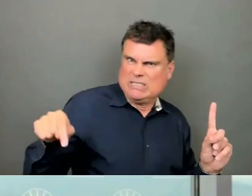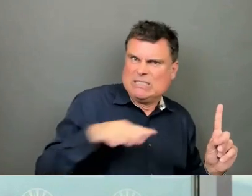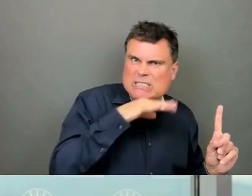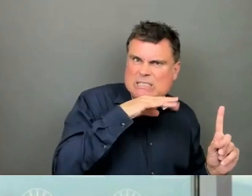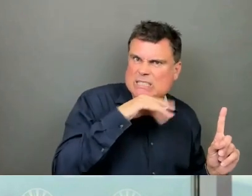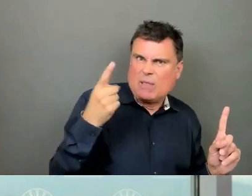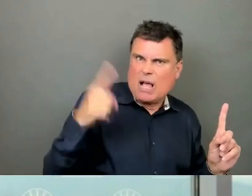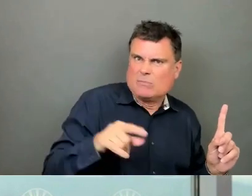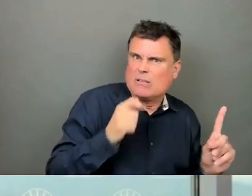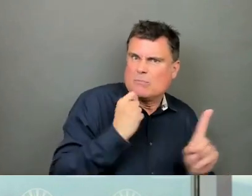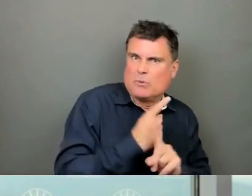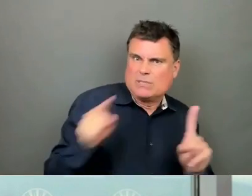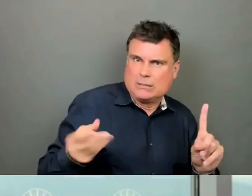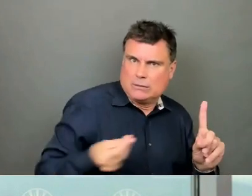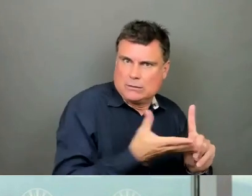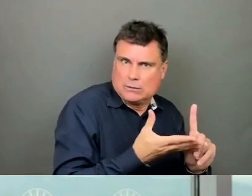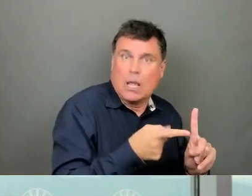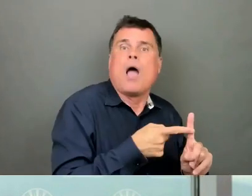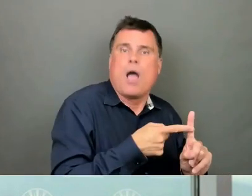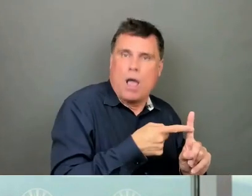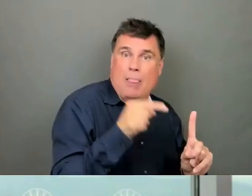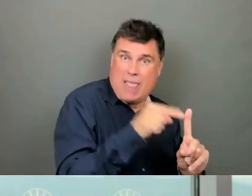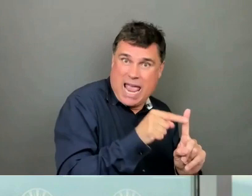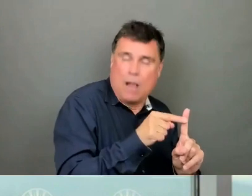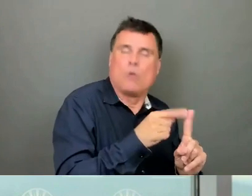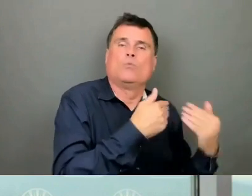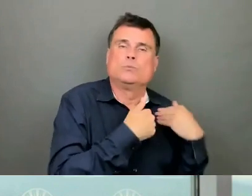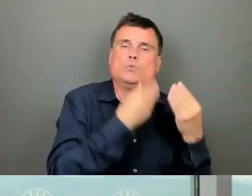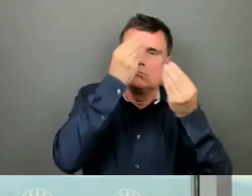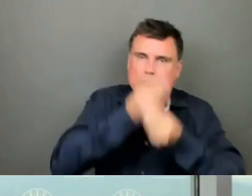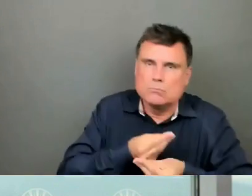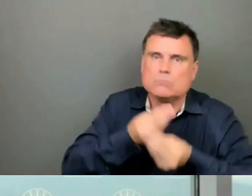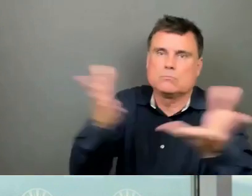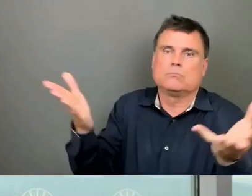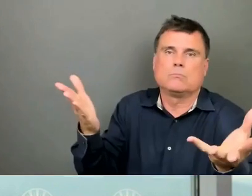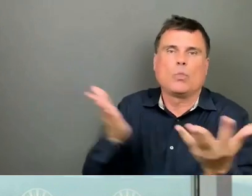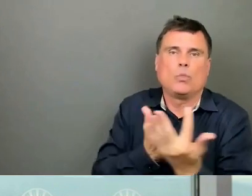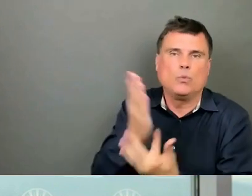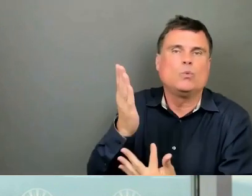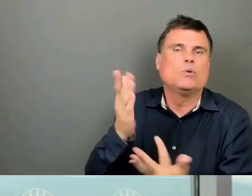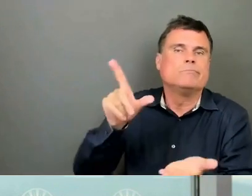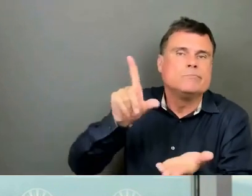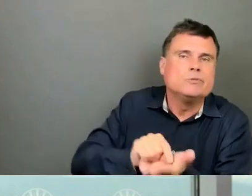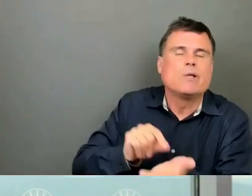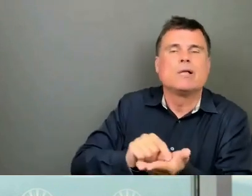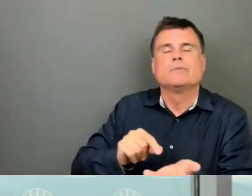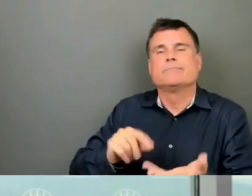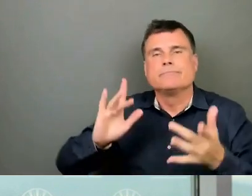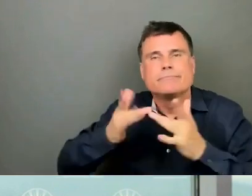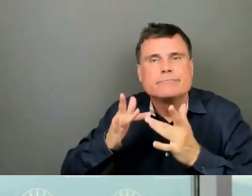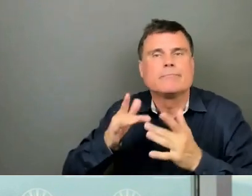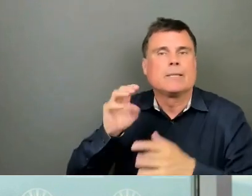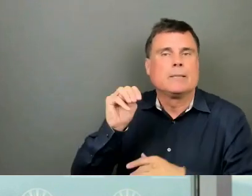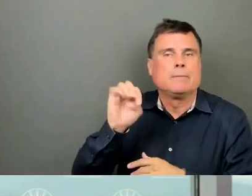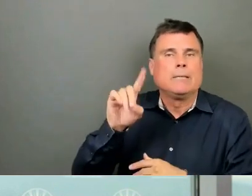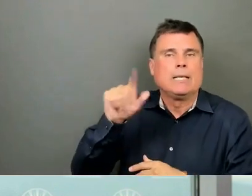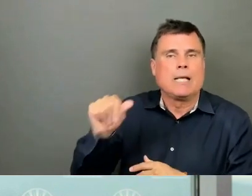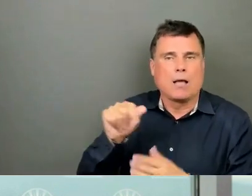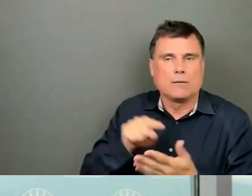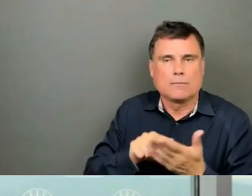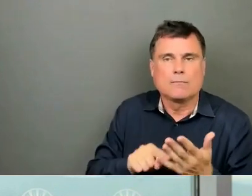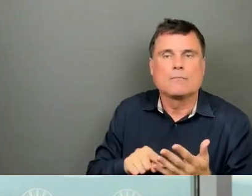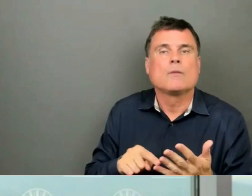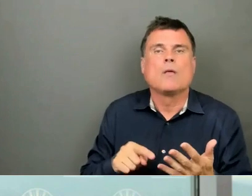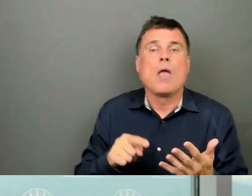make those complaints public if they felt it were appropriate so that the decision-making around what to announce and what not to